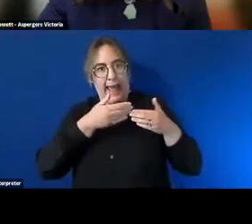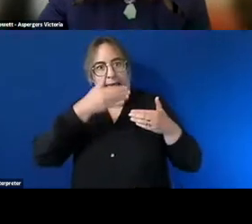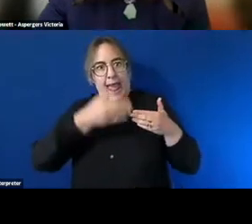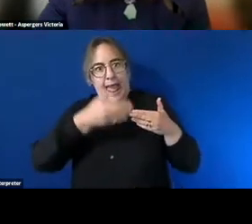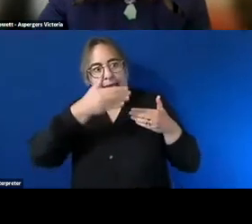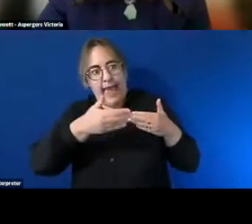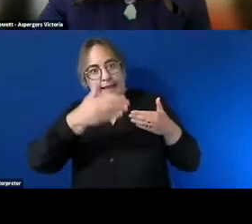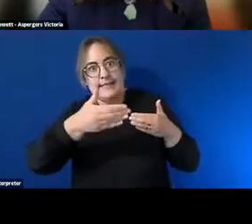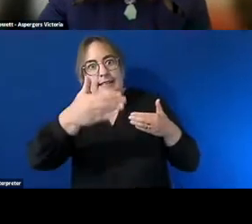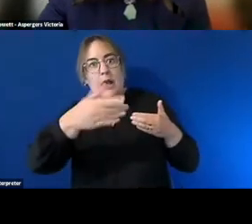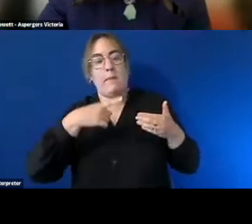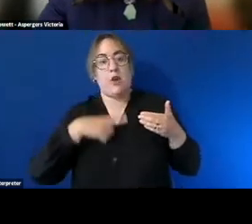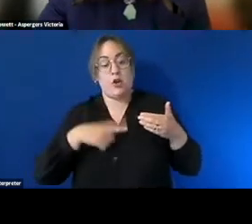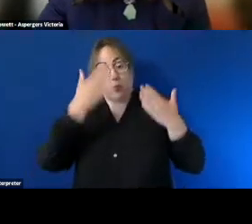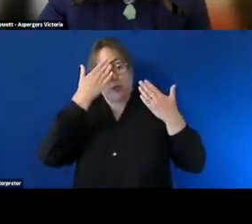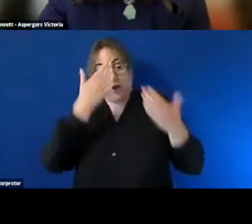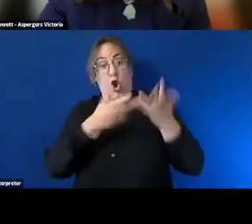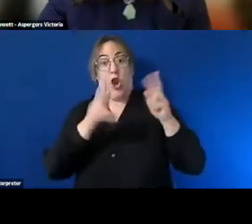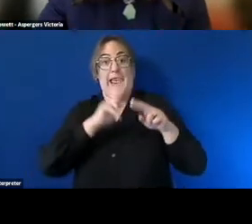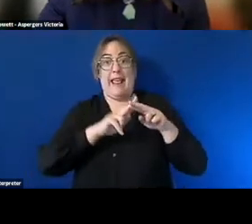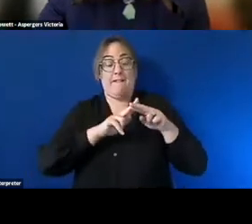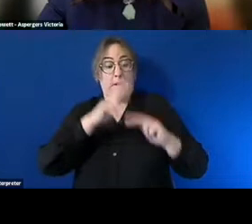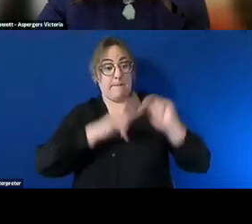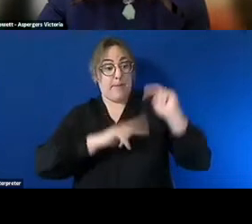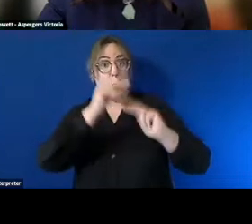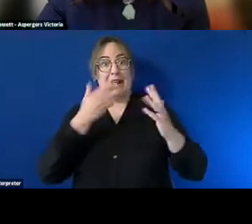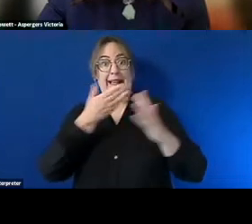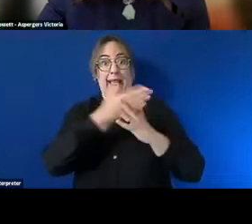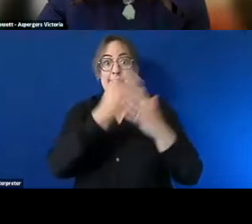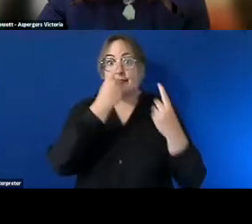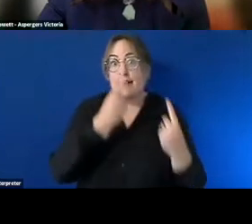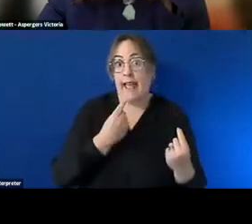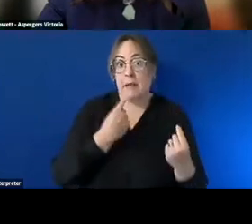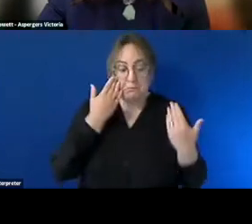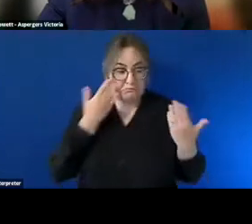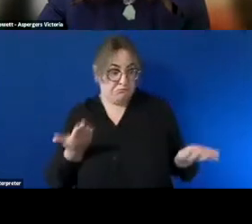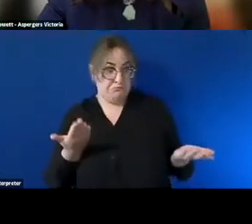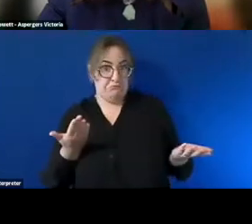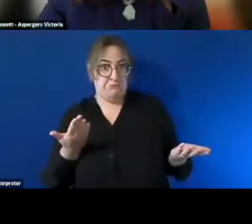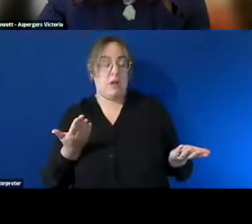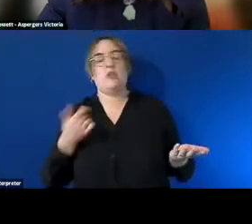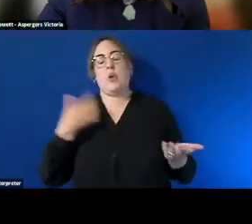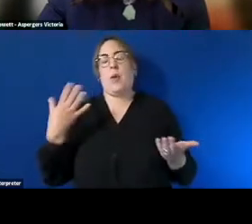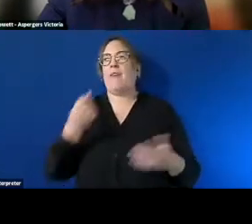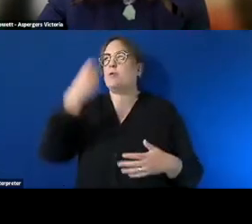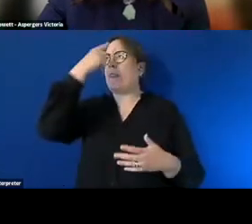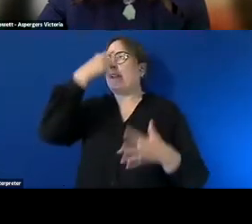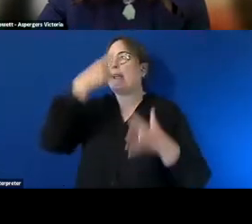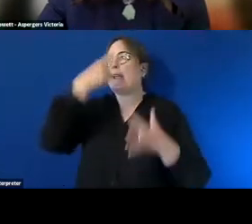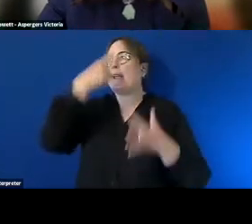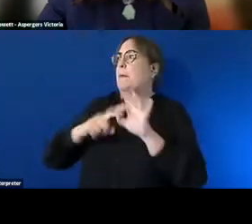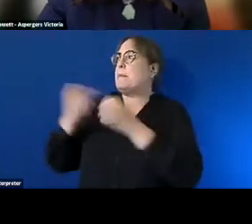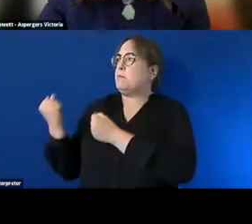places are going to be accessible so we always have to think of ways of um things of using equipment and you know